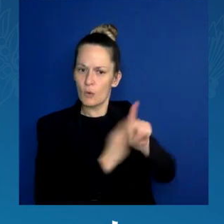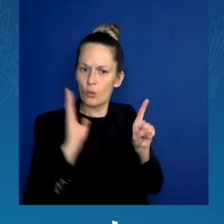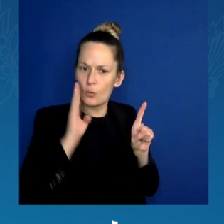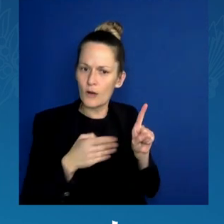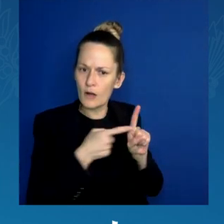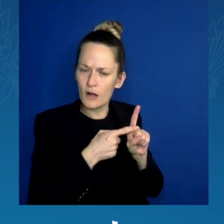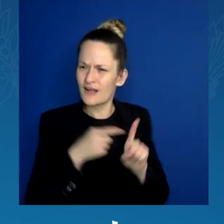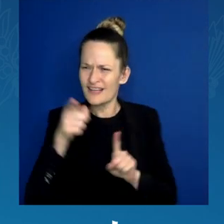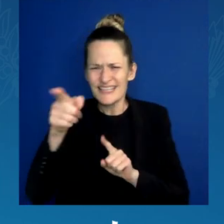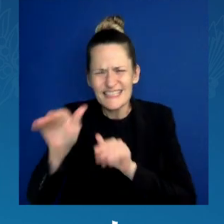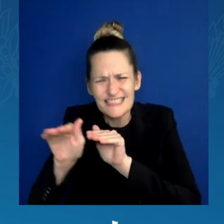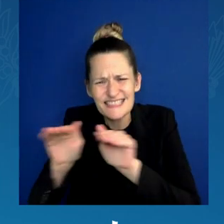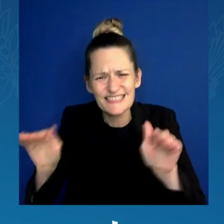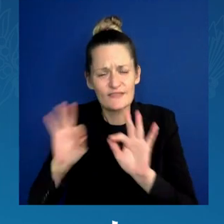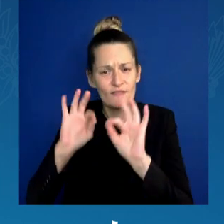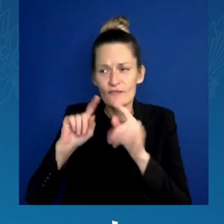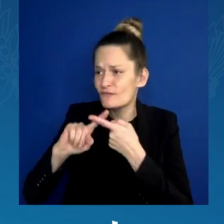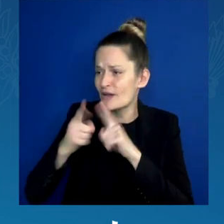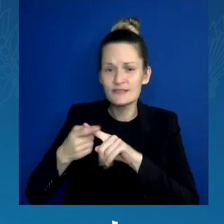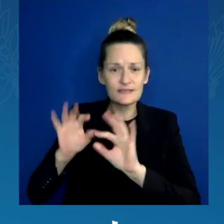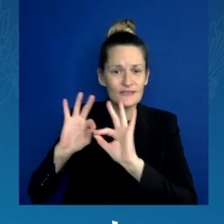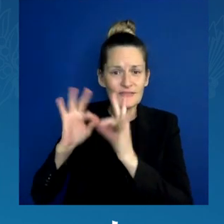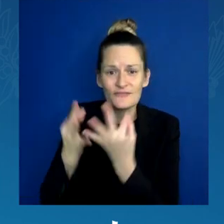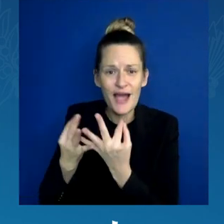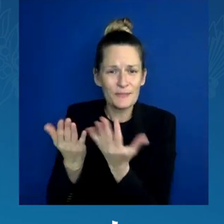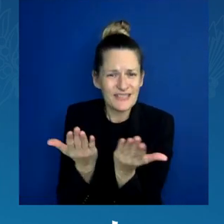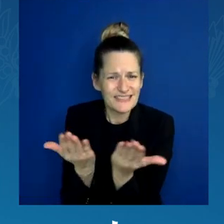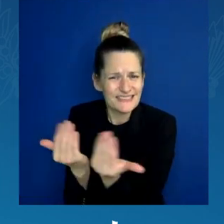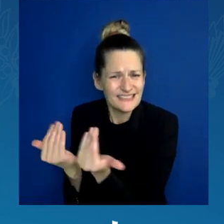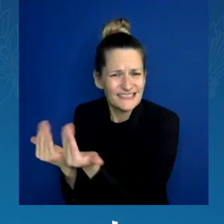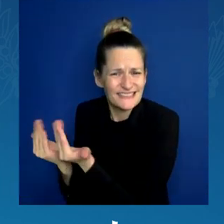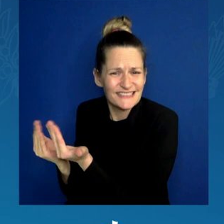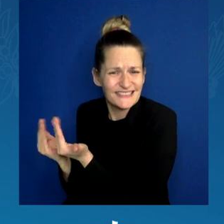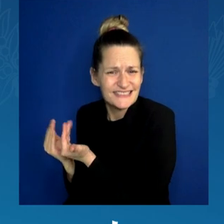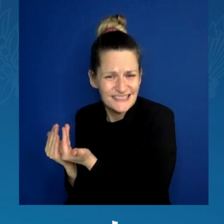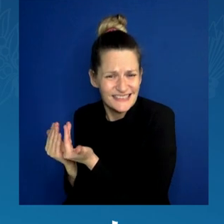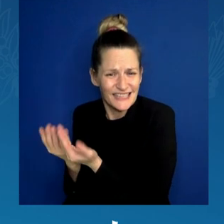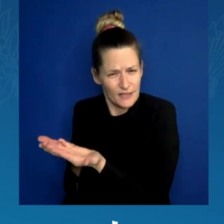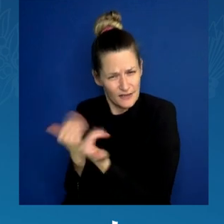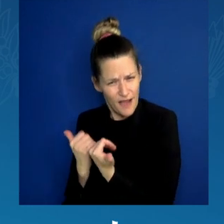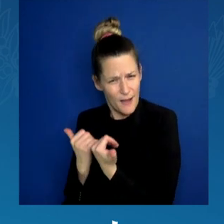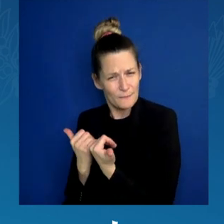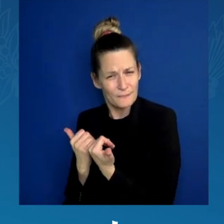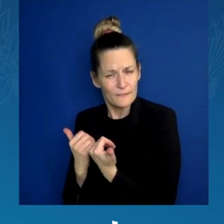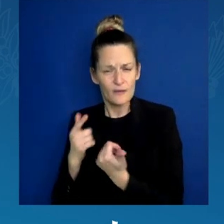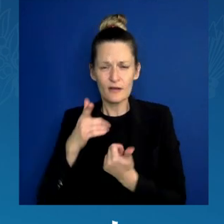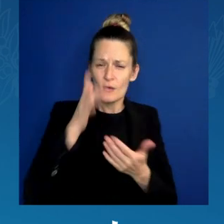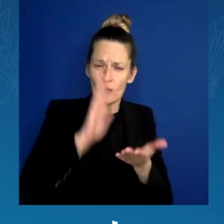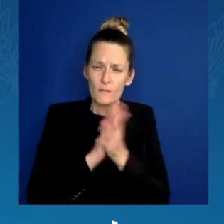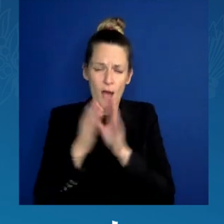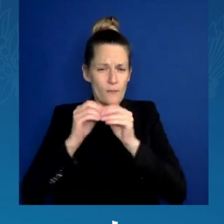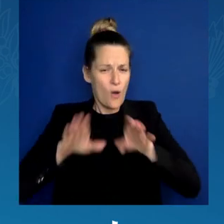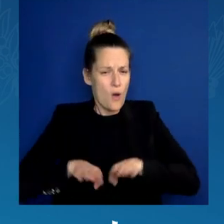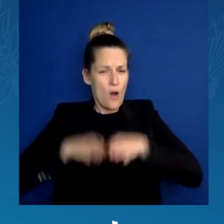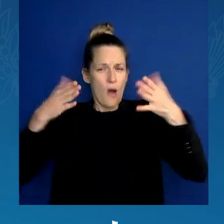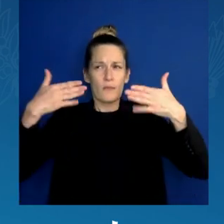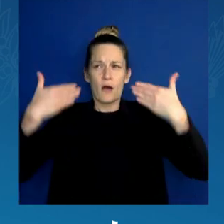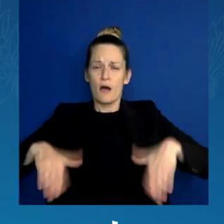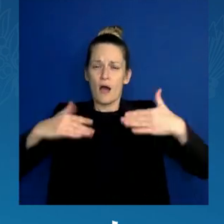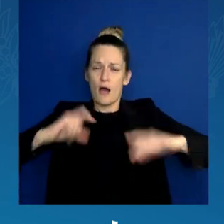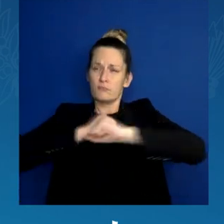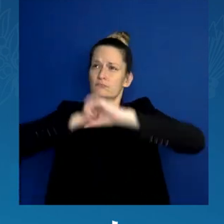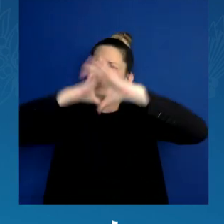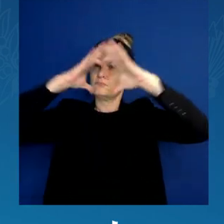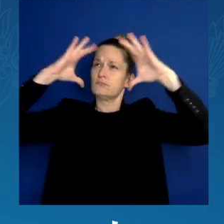can hold us back but our imagination. So let's dream big. Let's stand tall. Let's vote in record numbers and